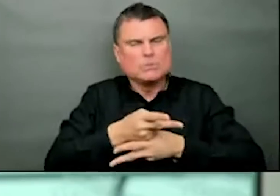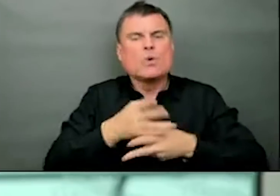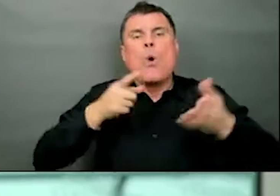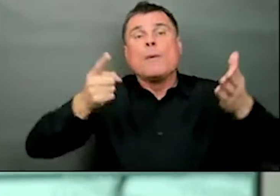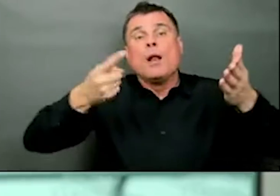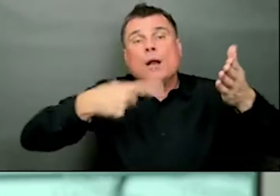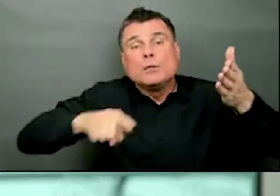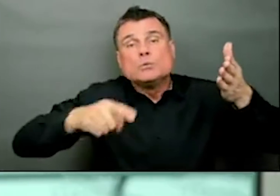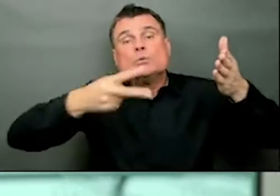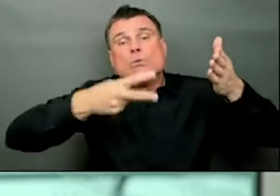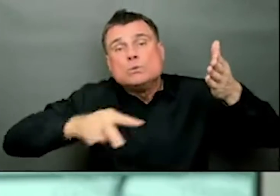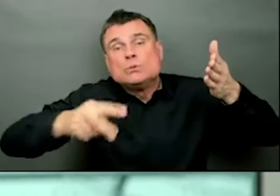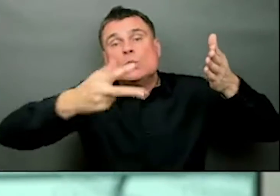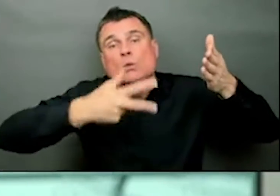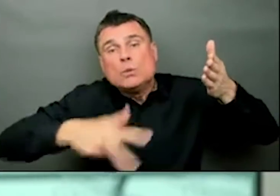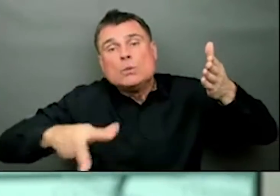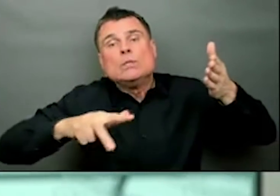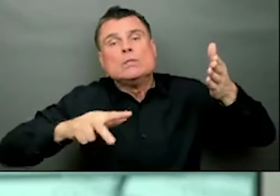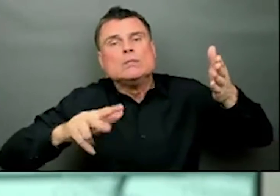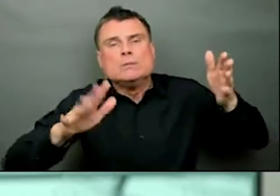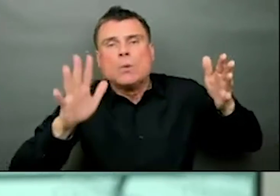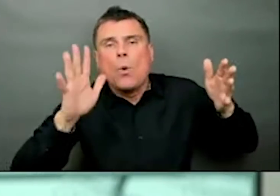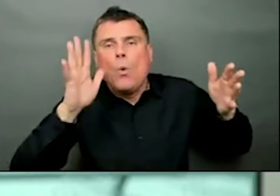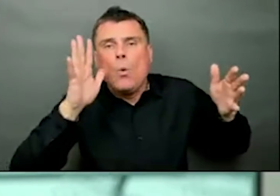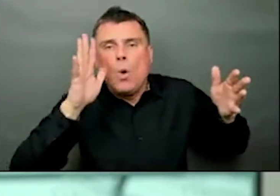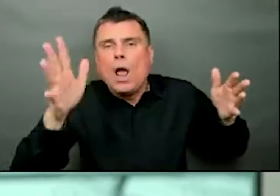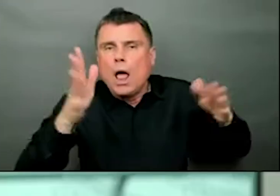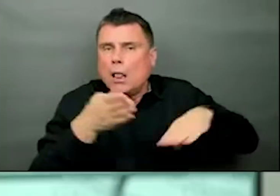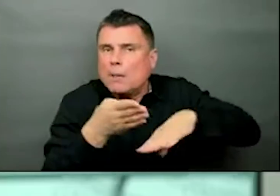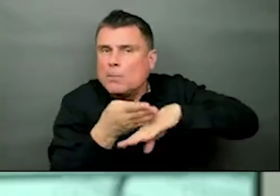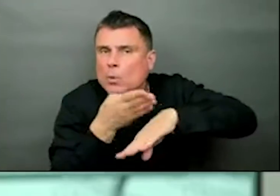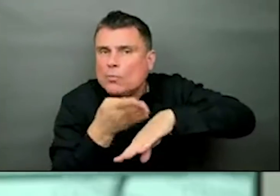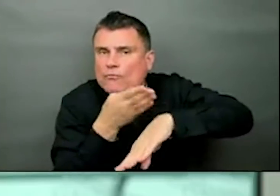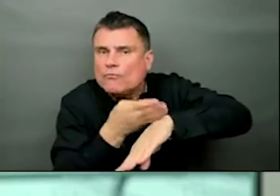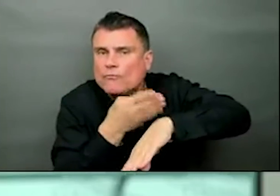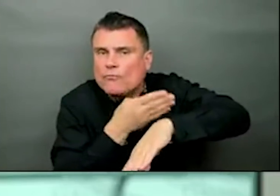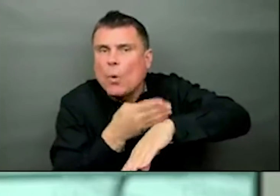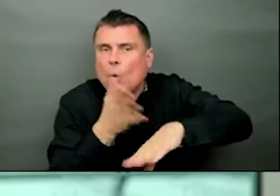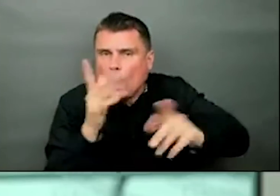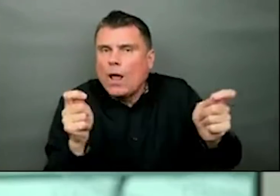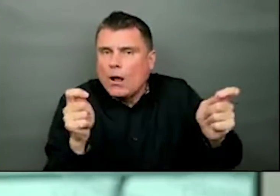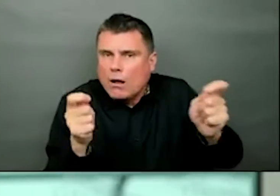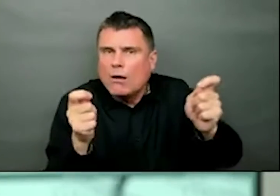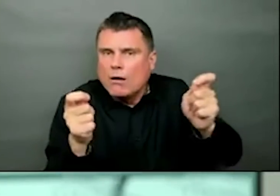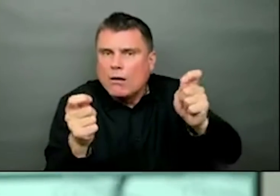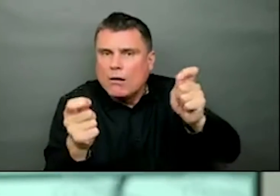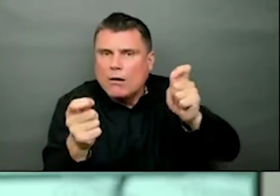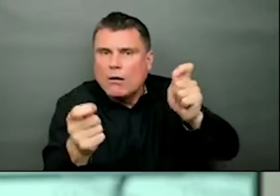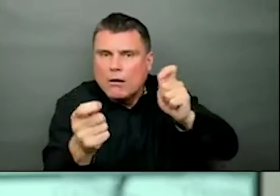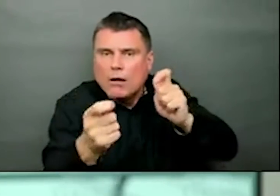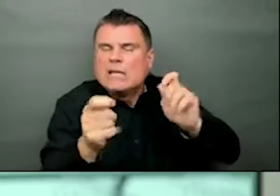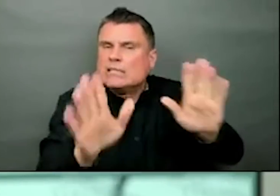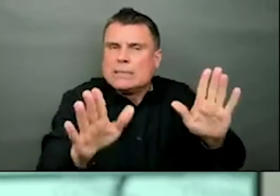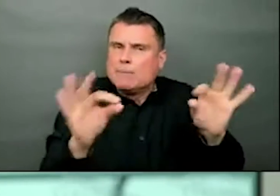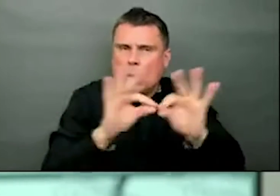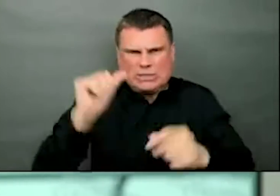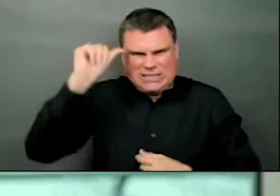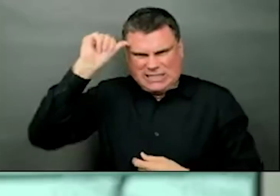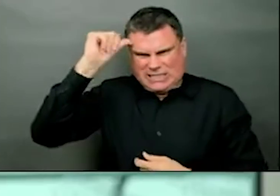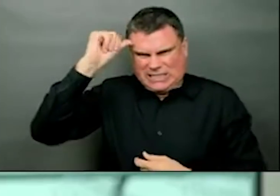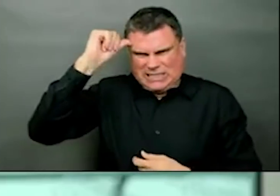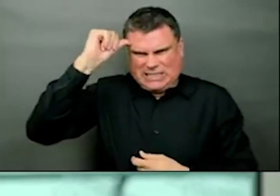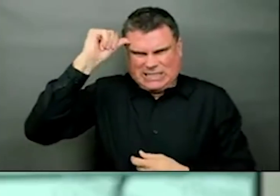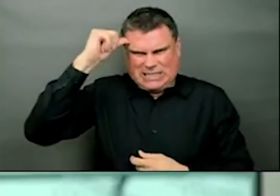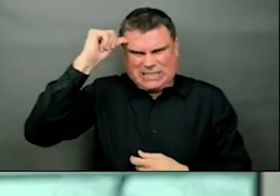all need to remind ourselves that we are in this together. But we not all in the same boat.